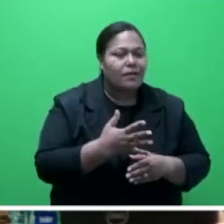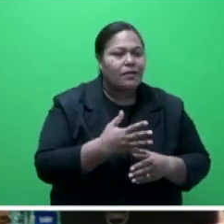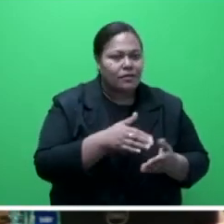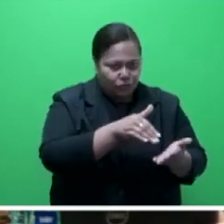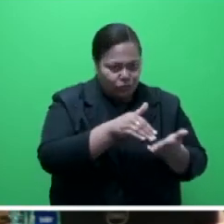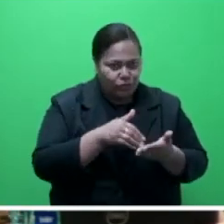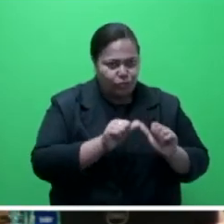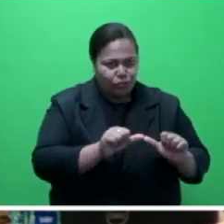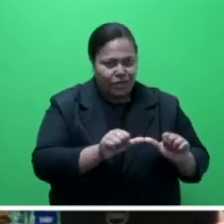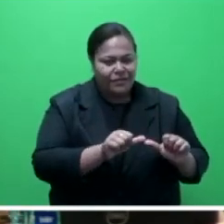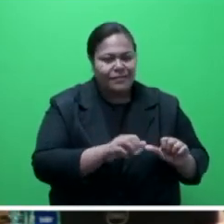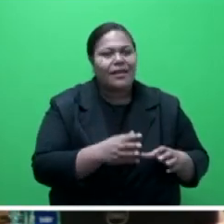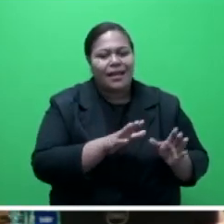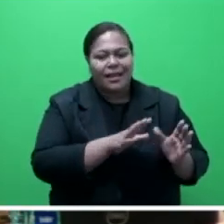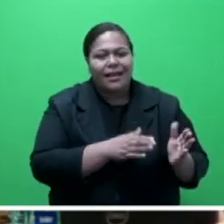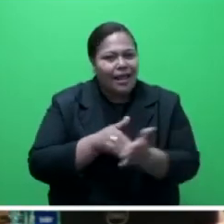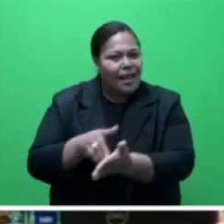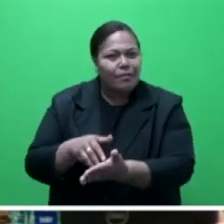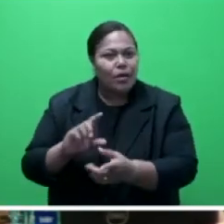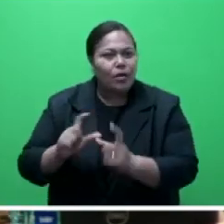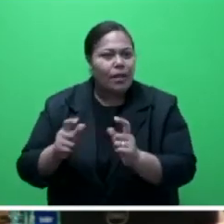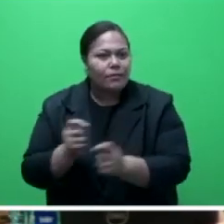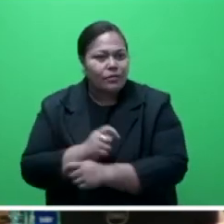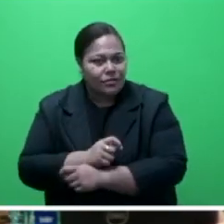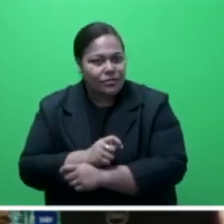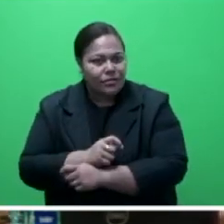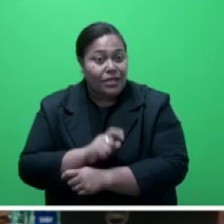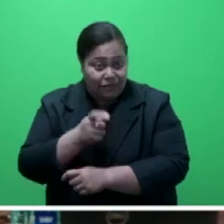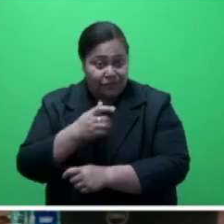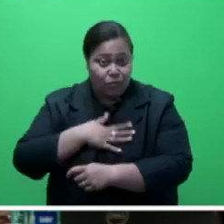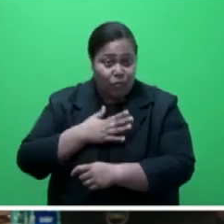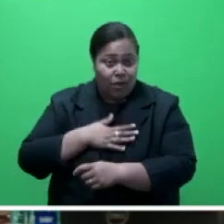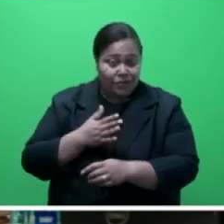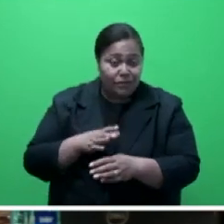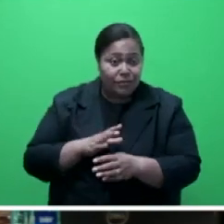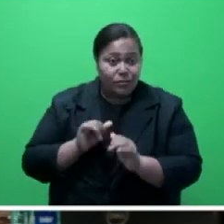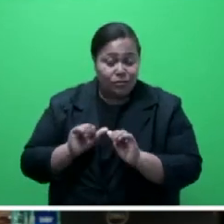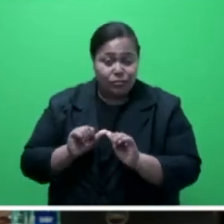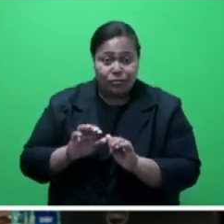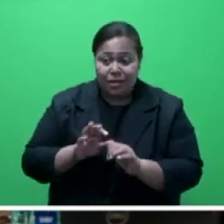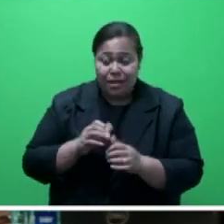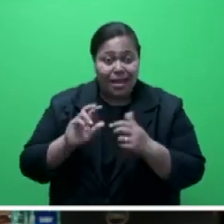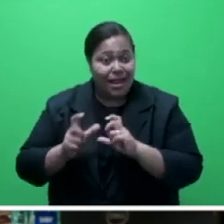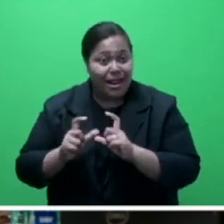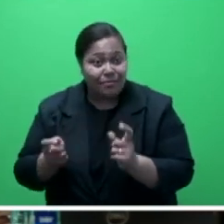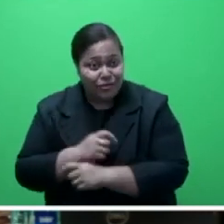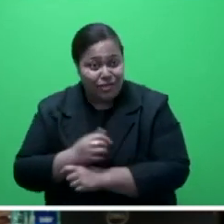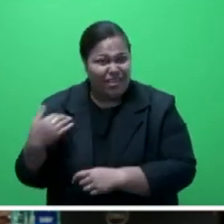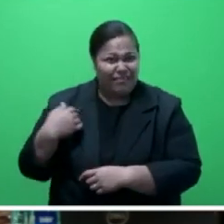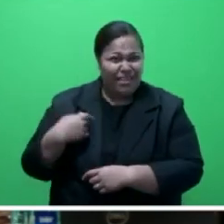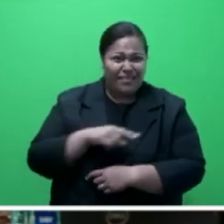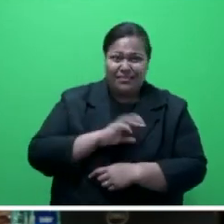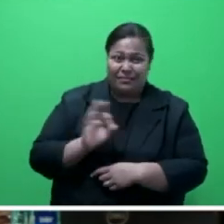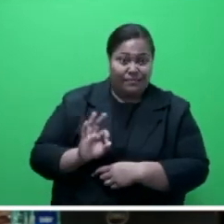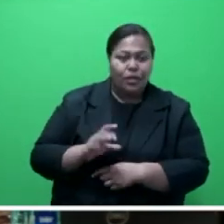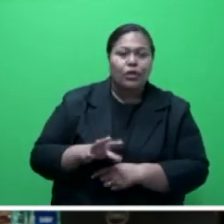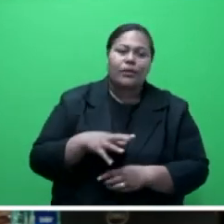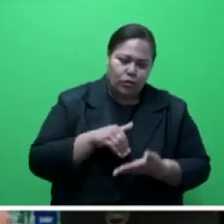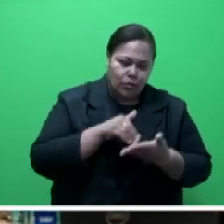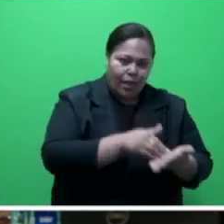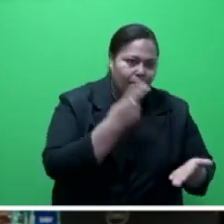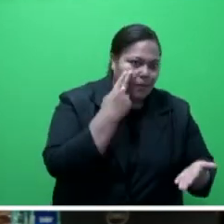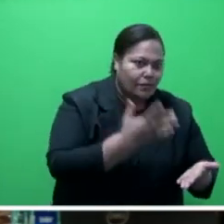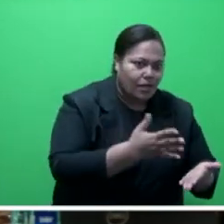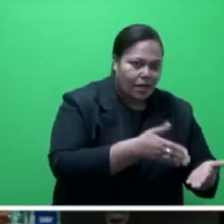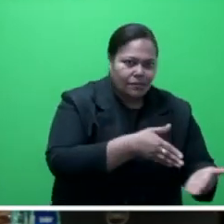Both must be addressed in tandem if we are to increase resilience and protect biodiversity for future generations. Mr Speaker